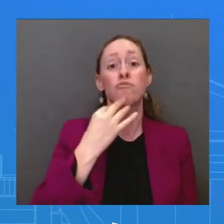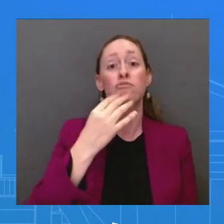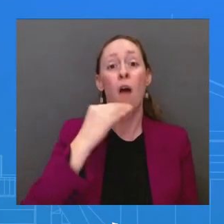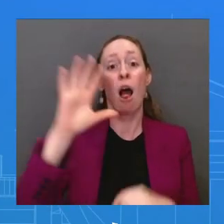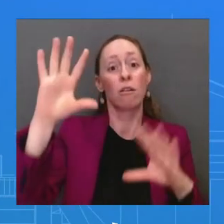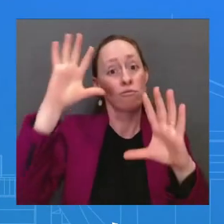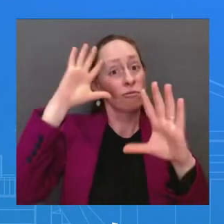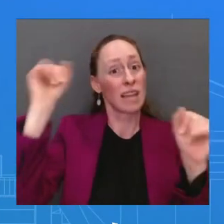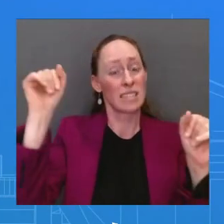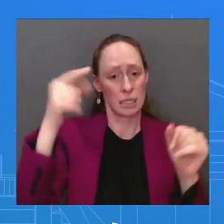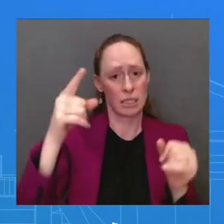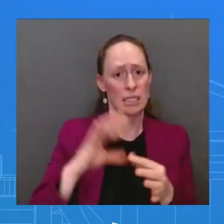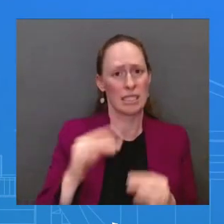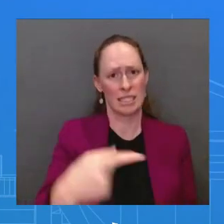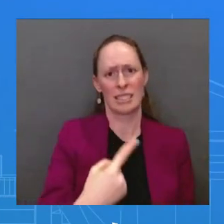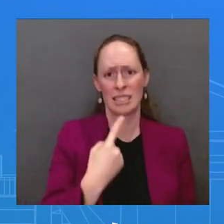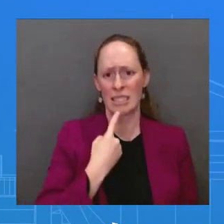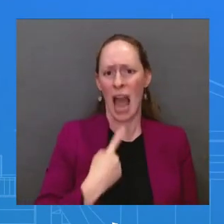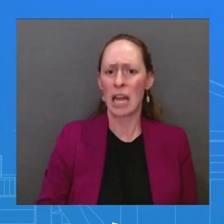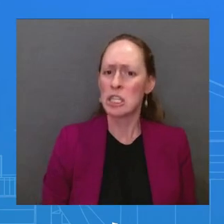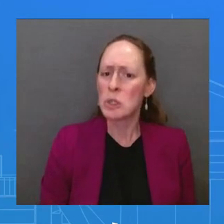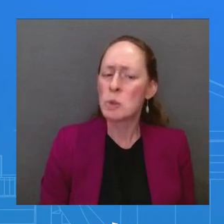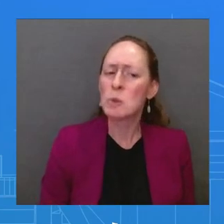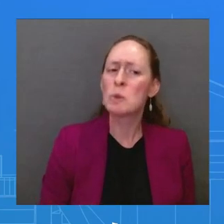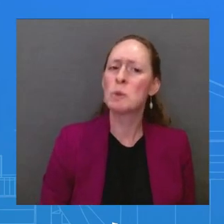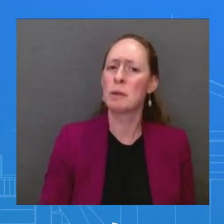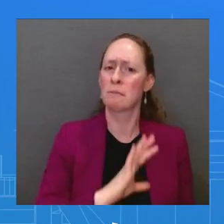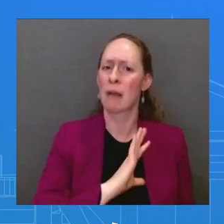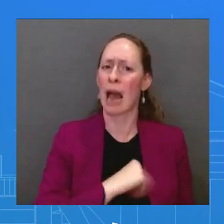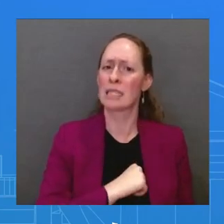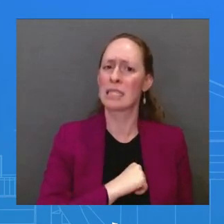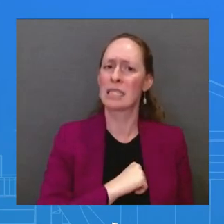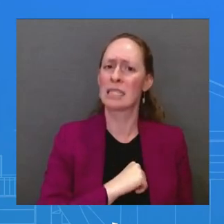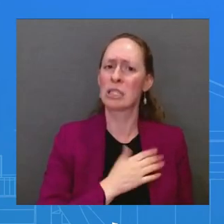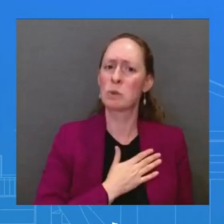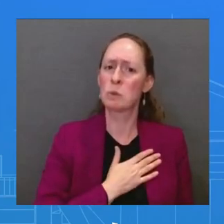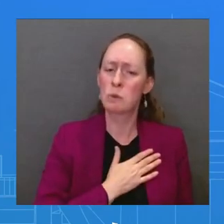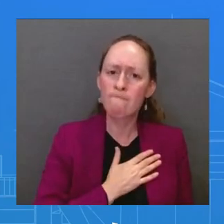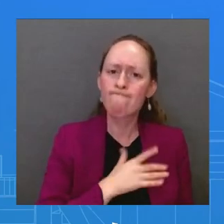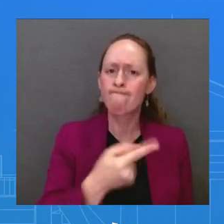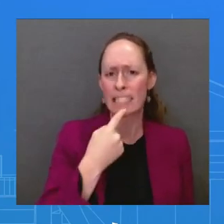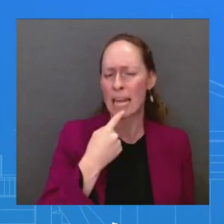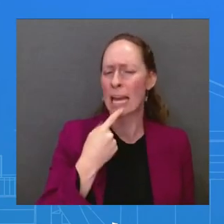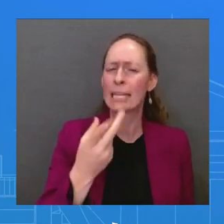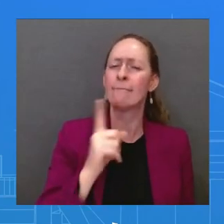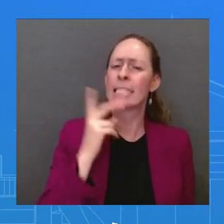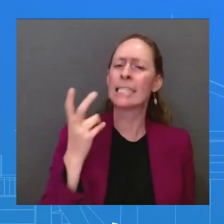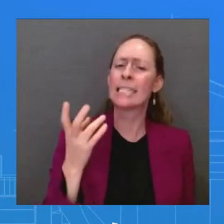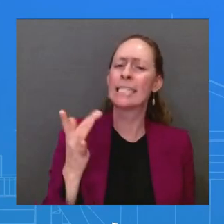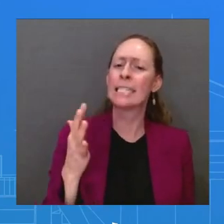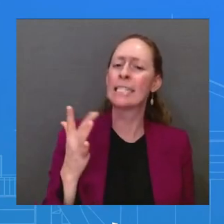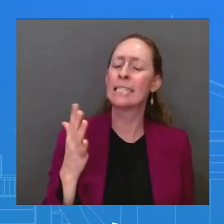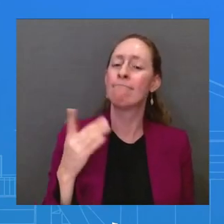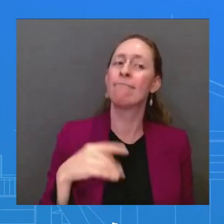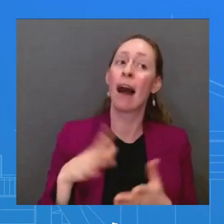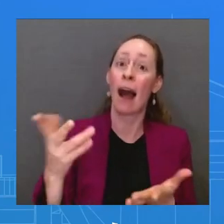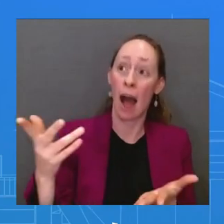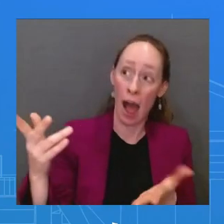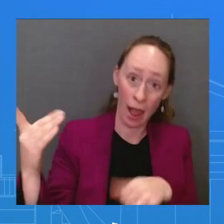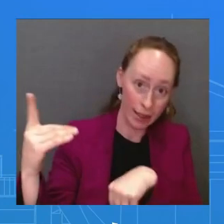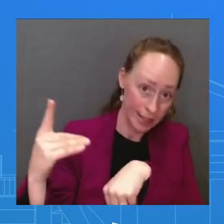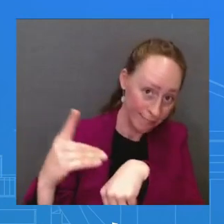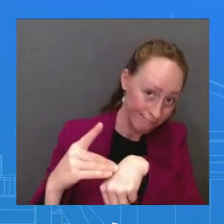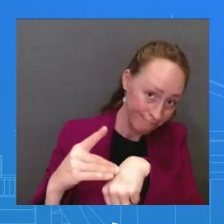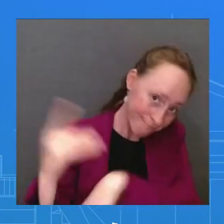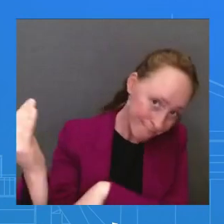Jake laid out pretty well about our position there, the meeting that Brett is doing in the region,